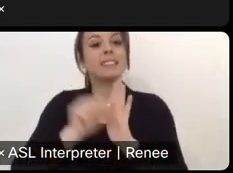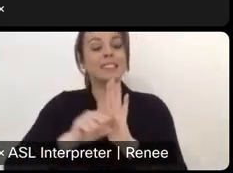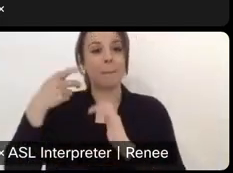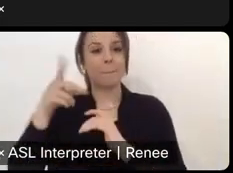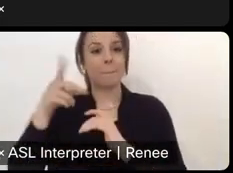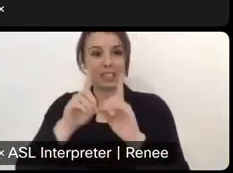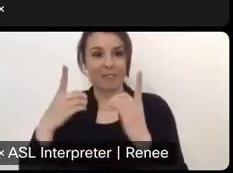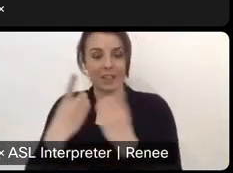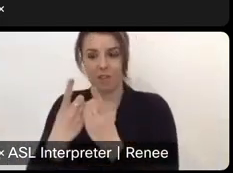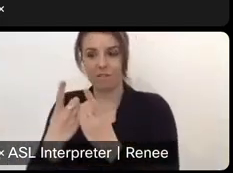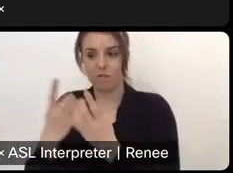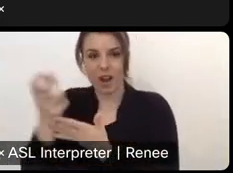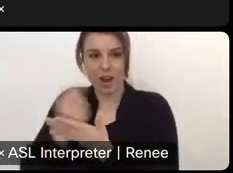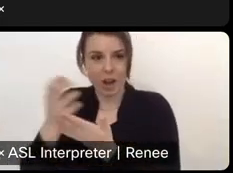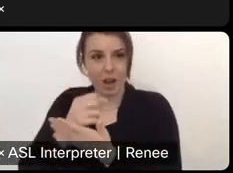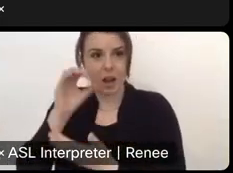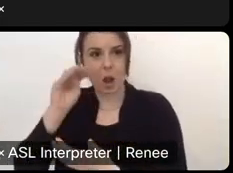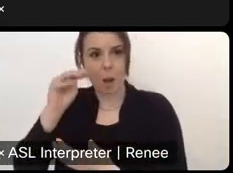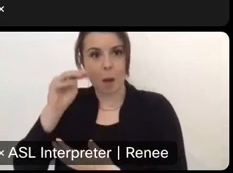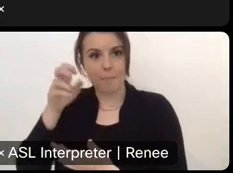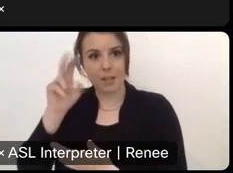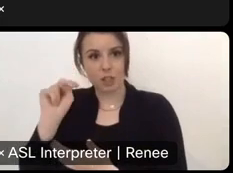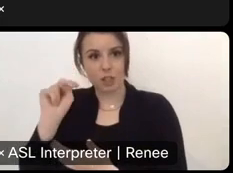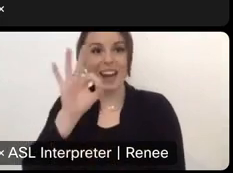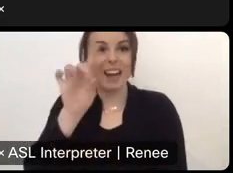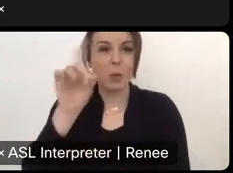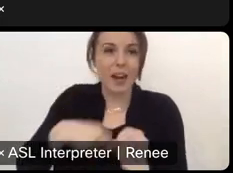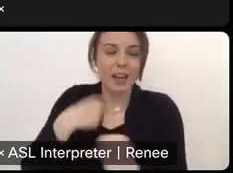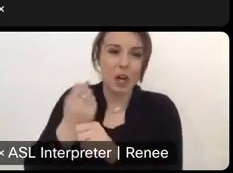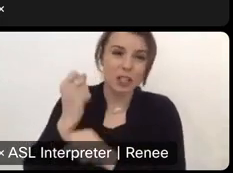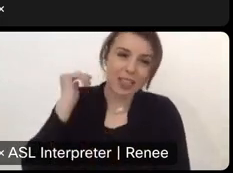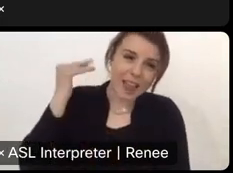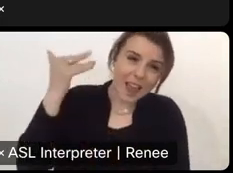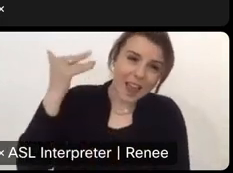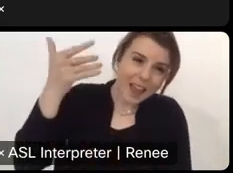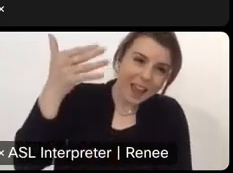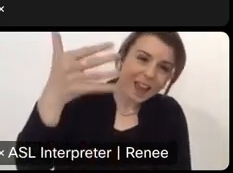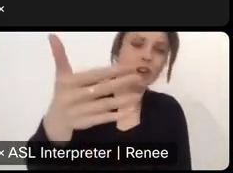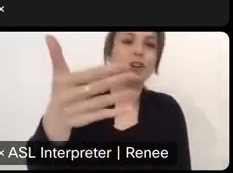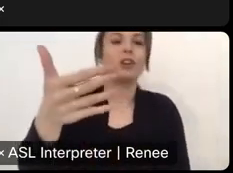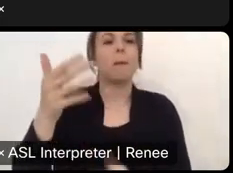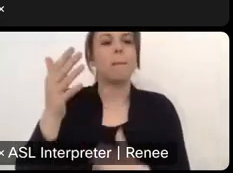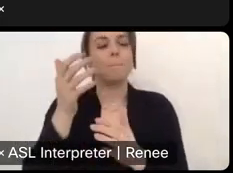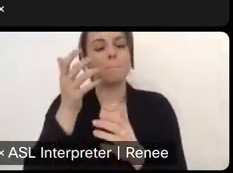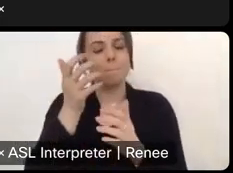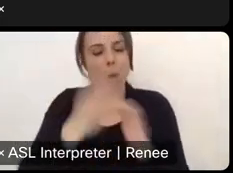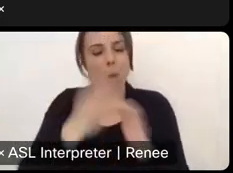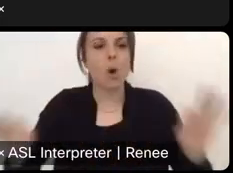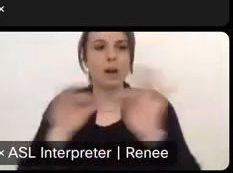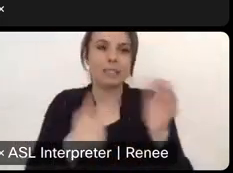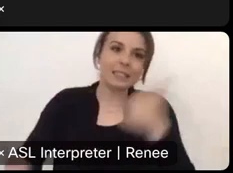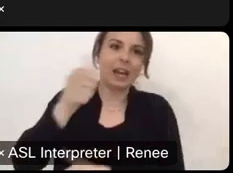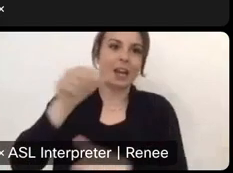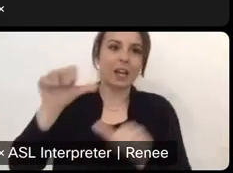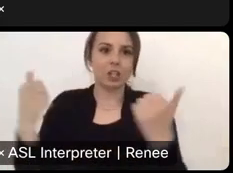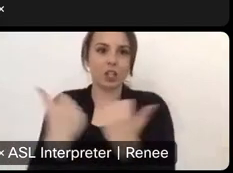commission and here we are 91 years later, an important executive agency providing a better quality of life for New